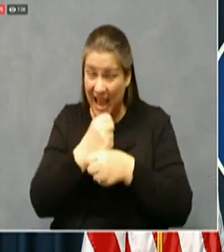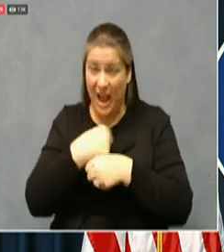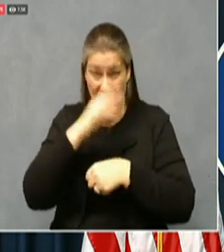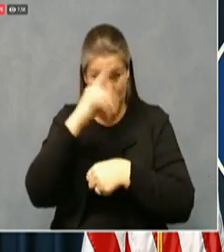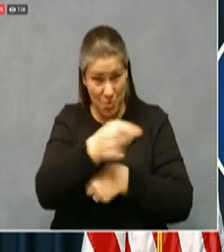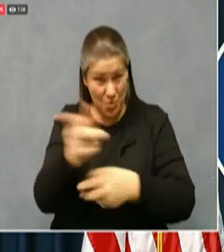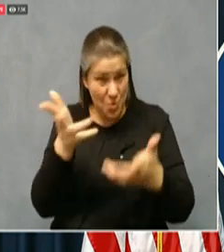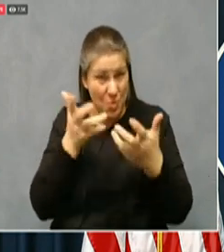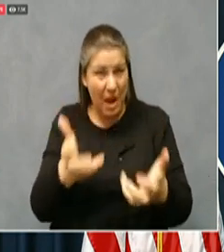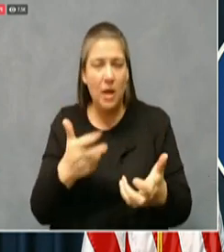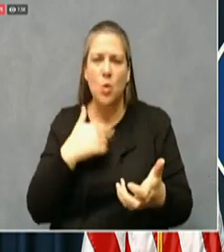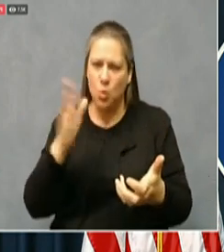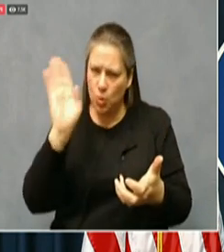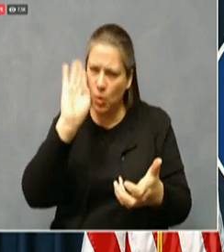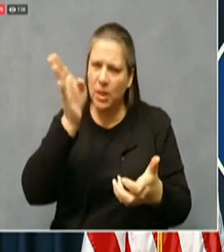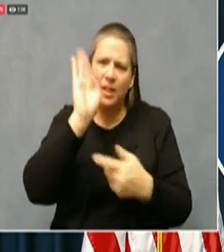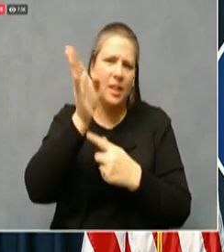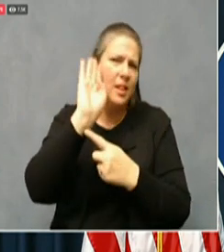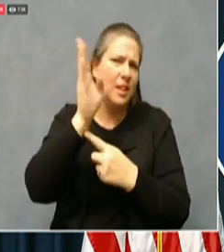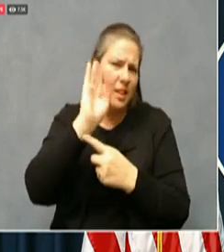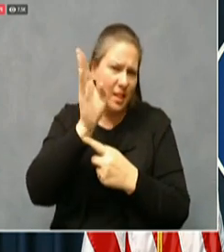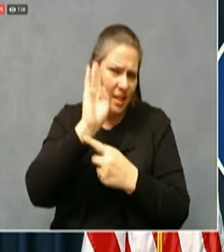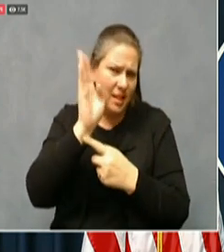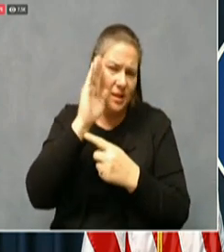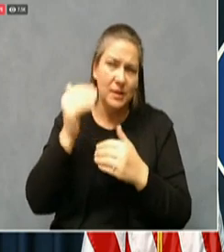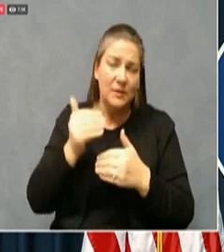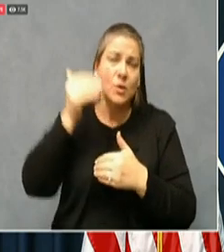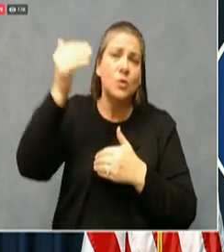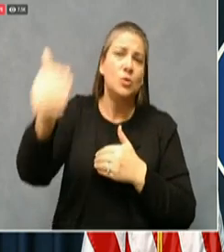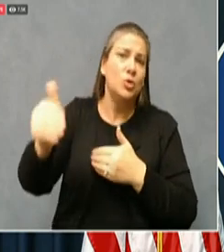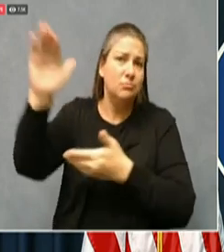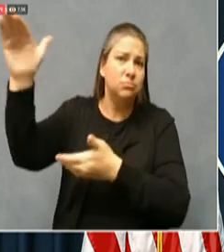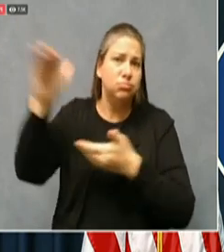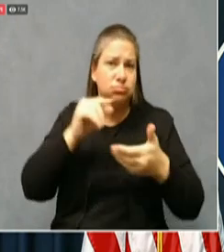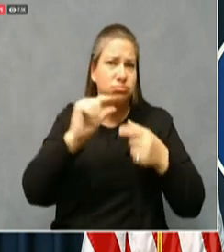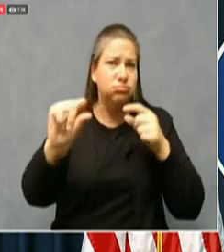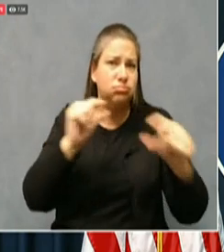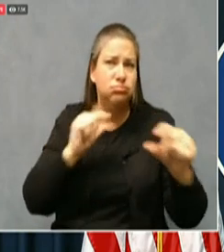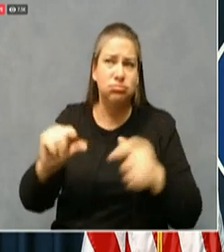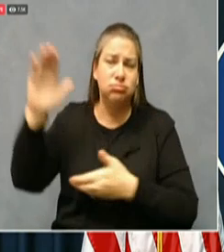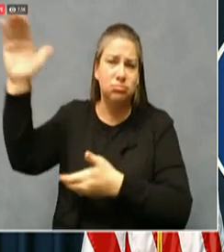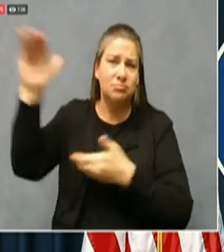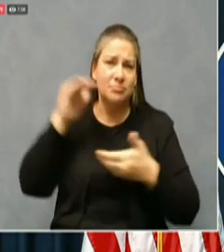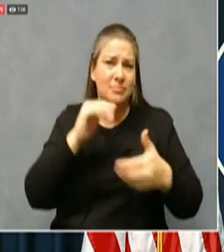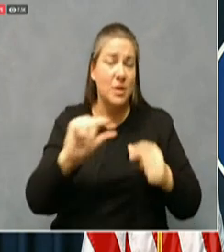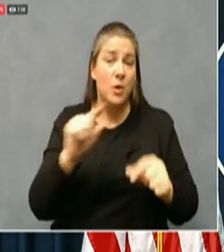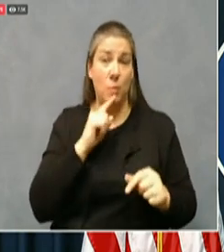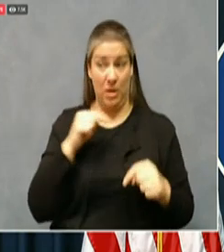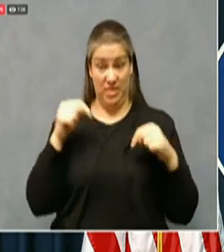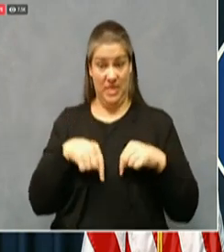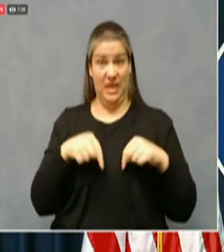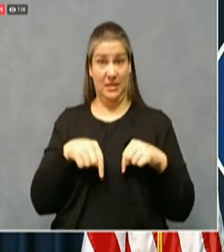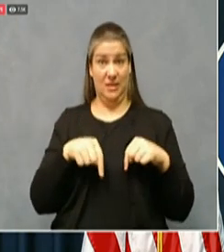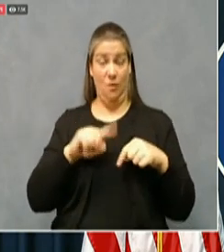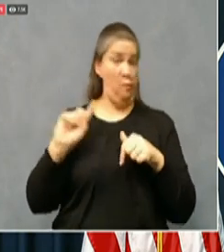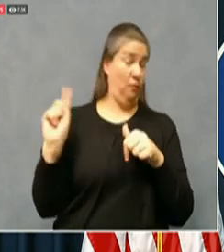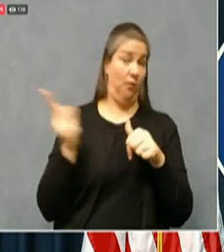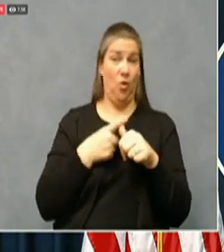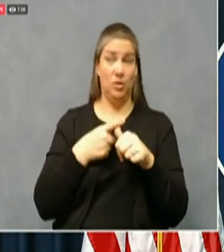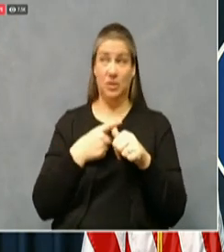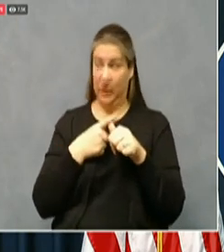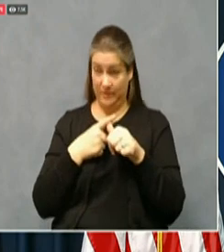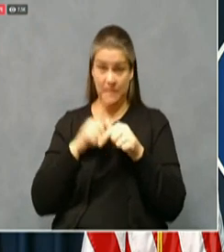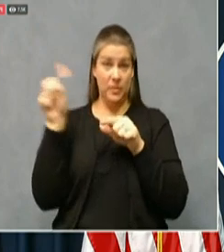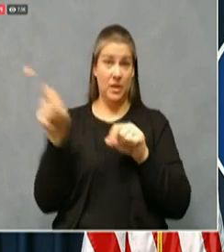spreading this out in future allocations. This is in many ways our test run the very first time. So our plan